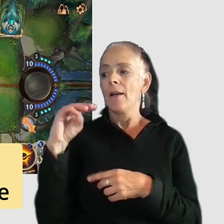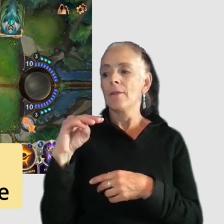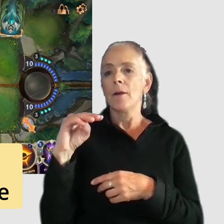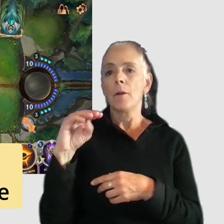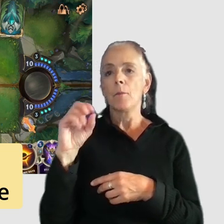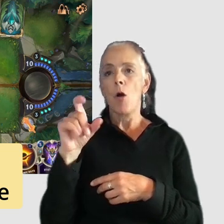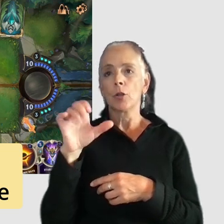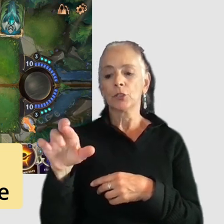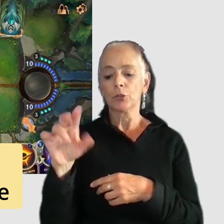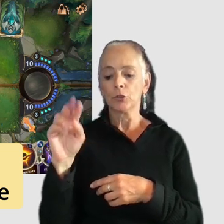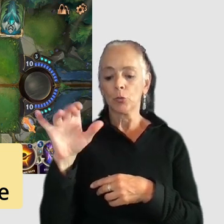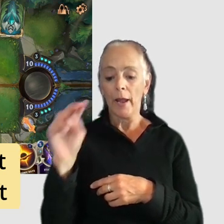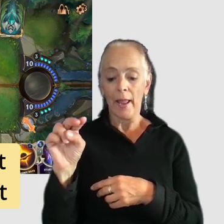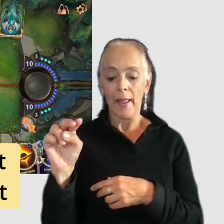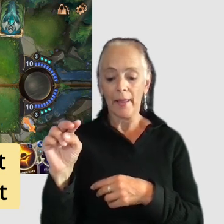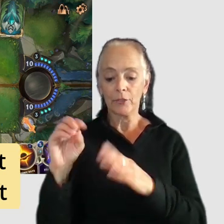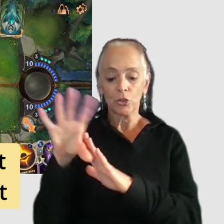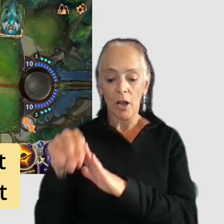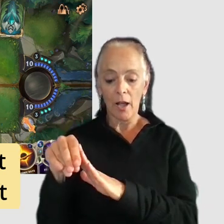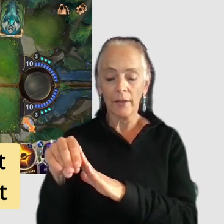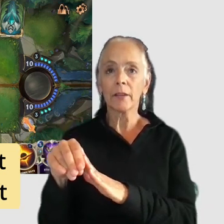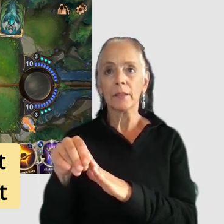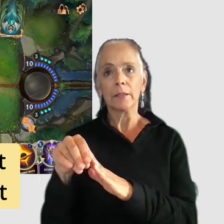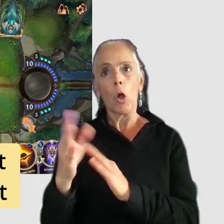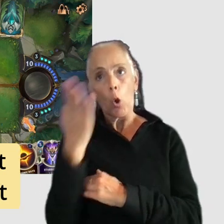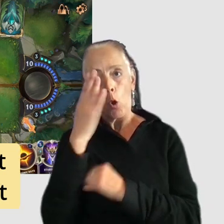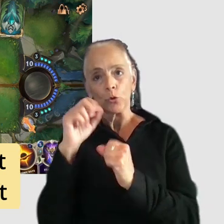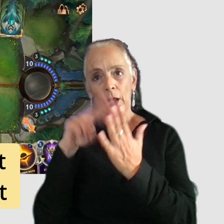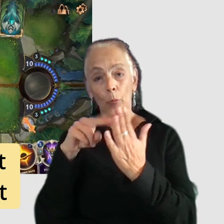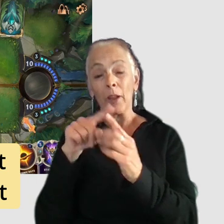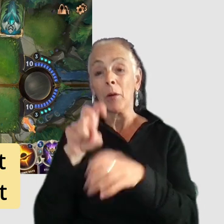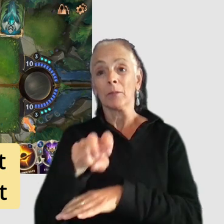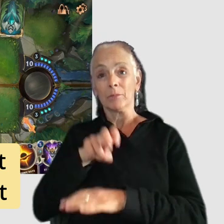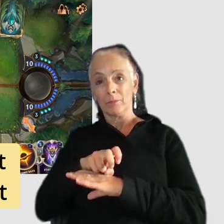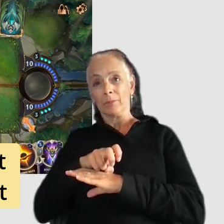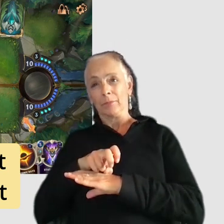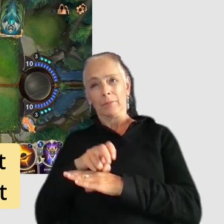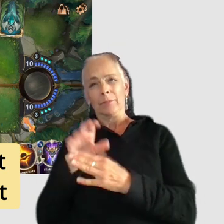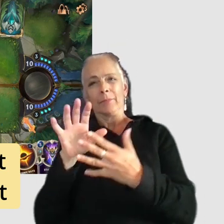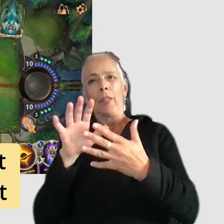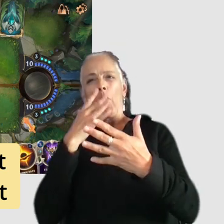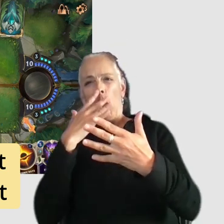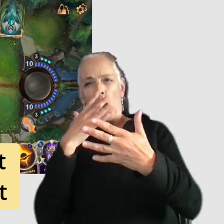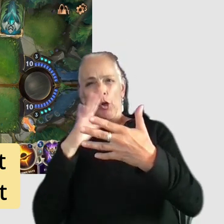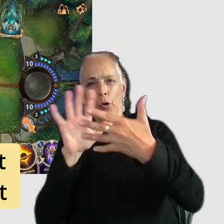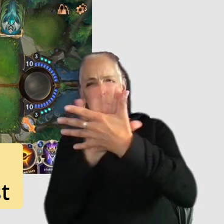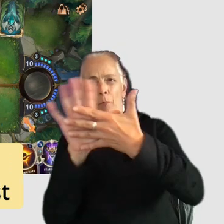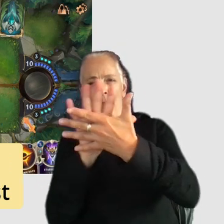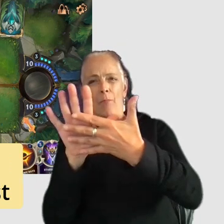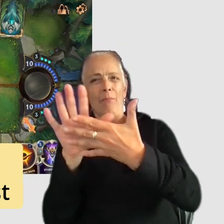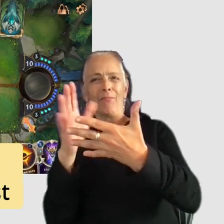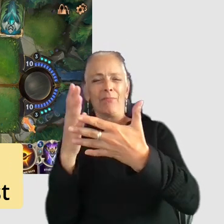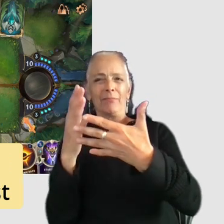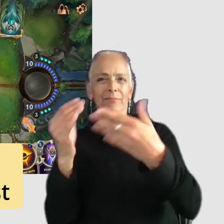which is readable up close but from further away the contrast of the font against the background becomes a bit of